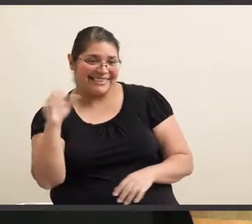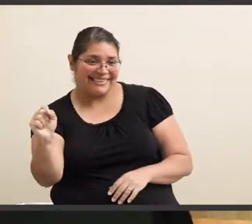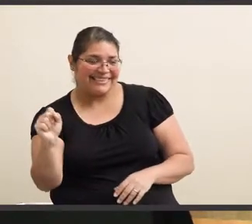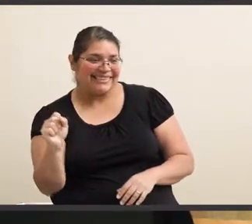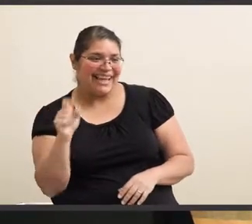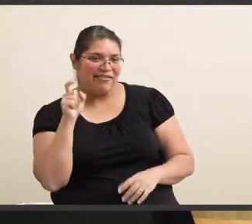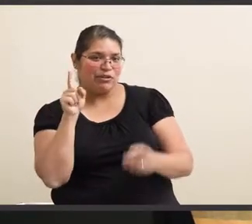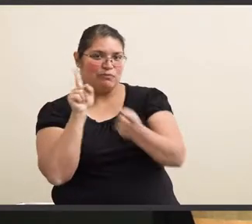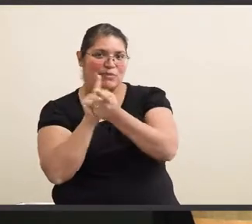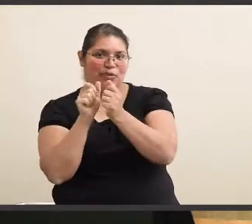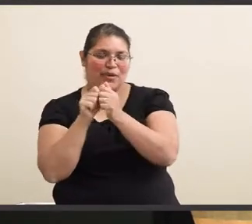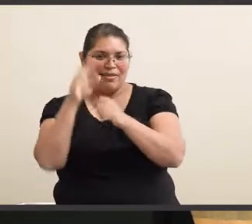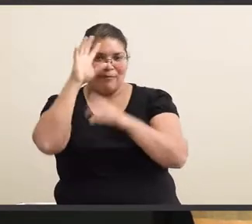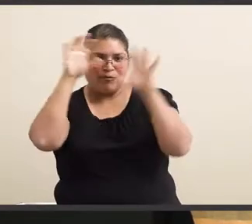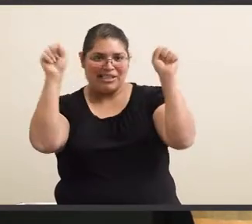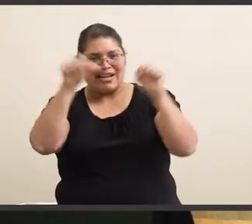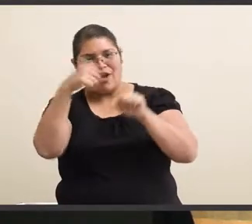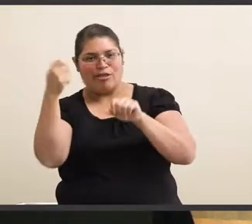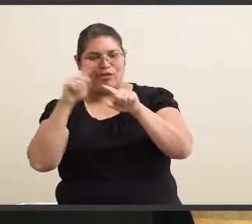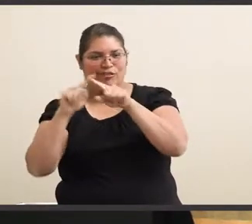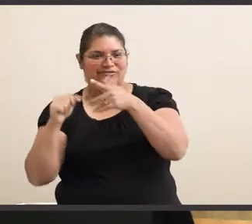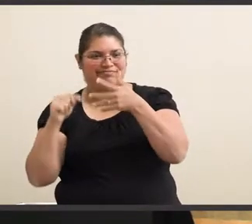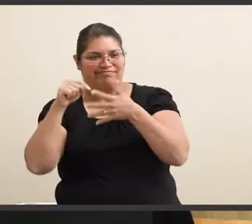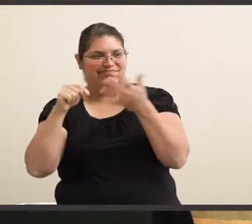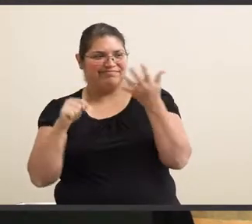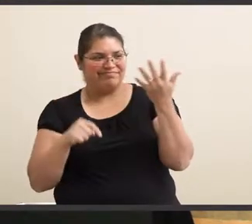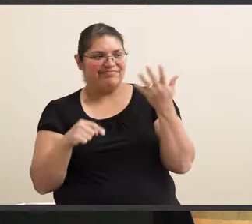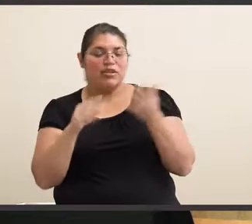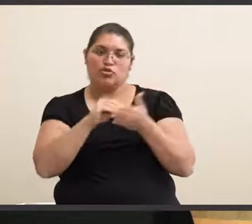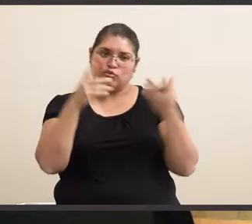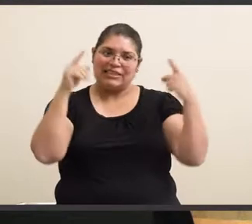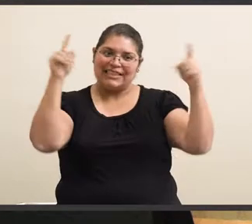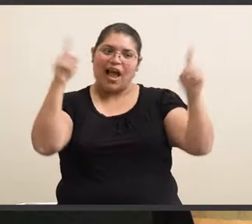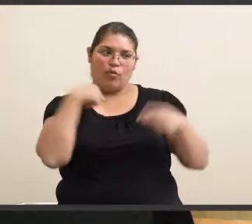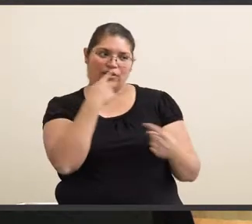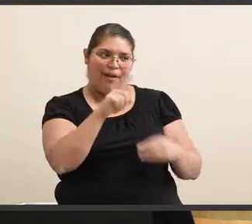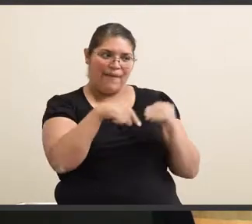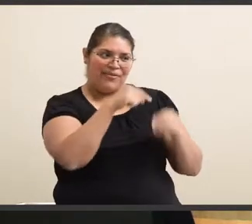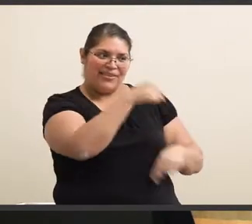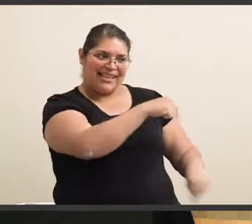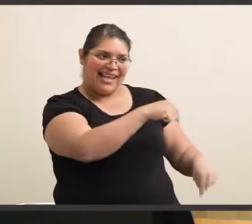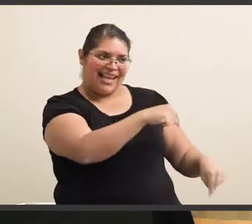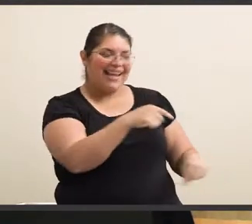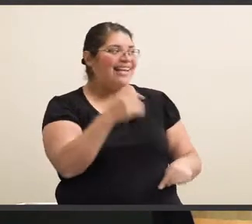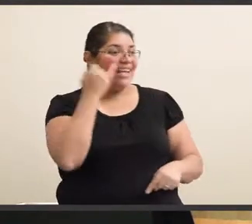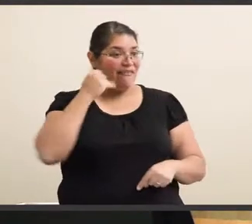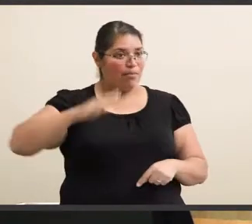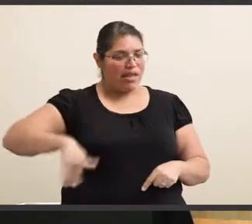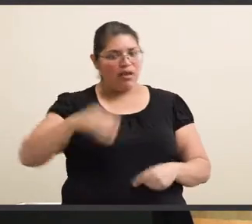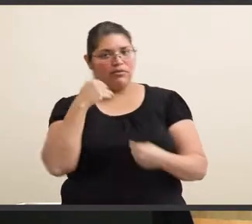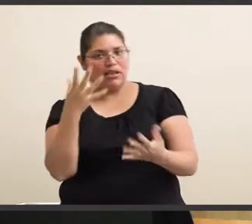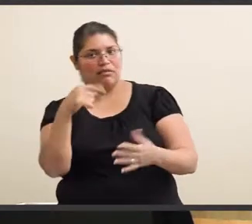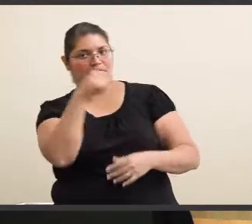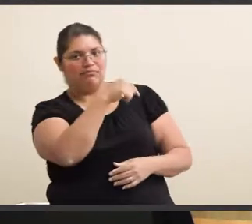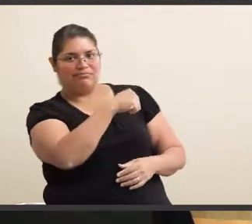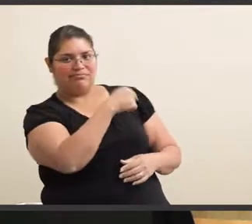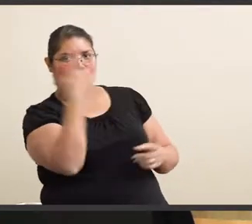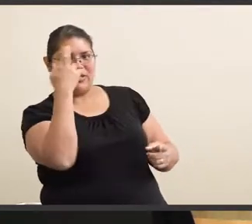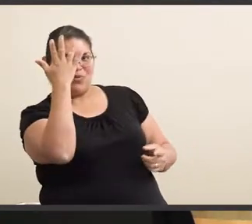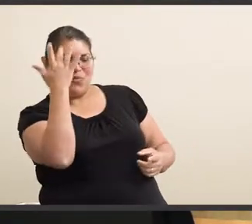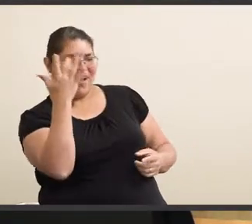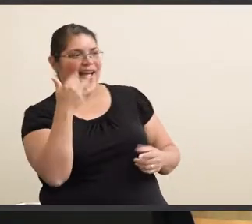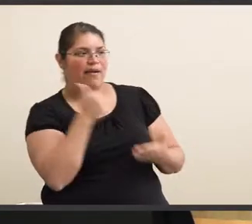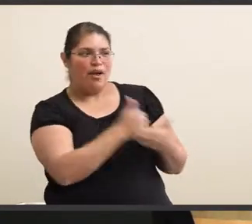I've to with president now and some other things, okay, doing success. I'll tell them about this. If I'm late, I'm definitely going tell them about this. So